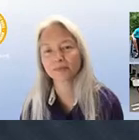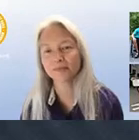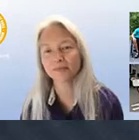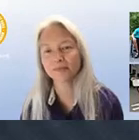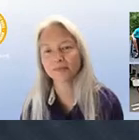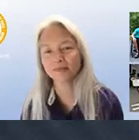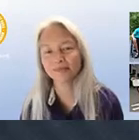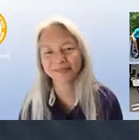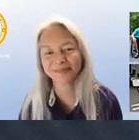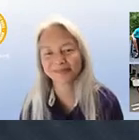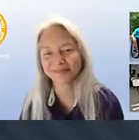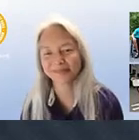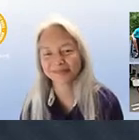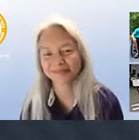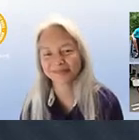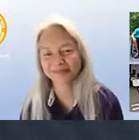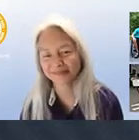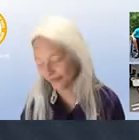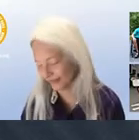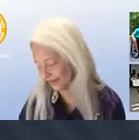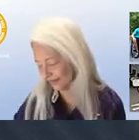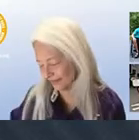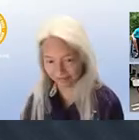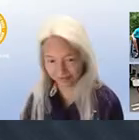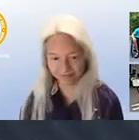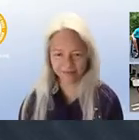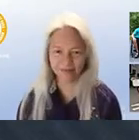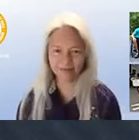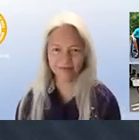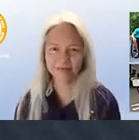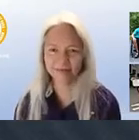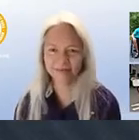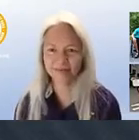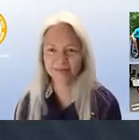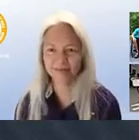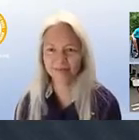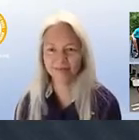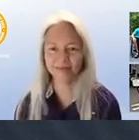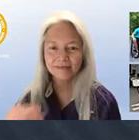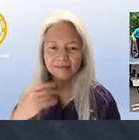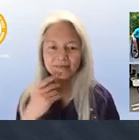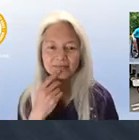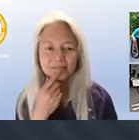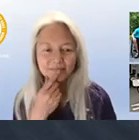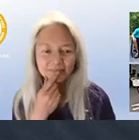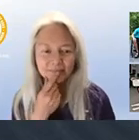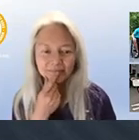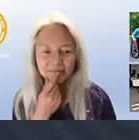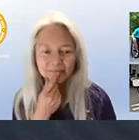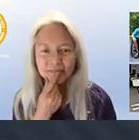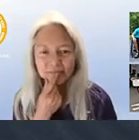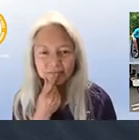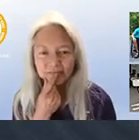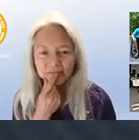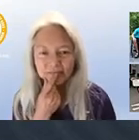core work in yeah he is very attentive all i have to do is call his name he gave me sound